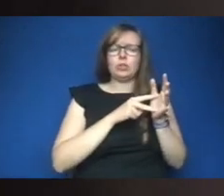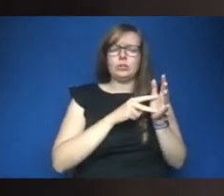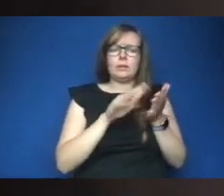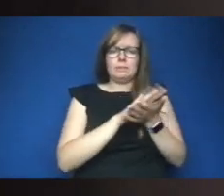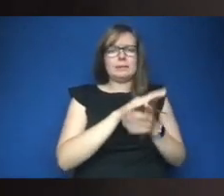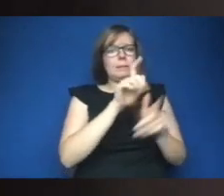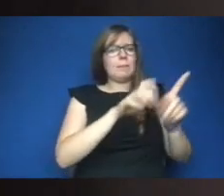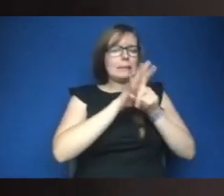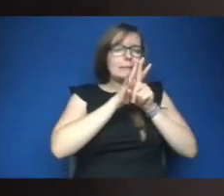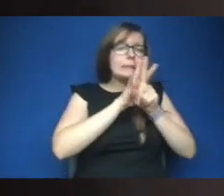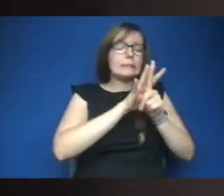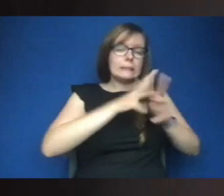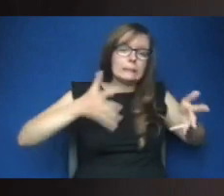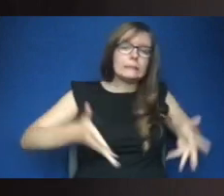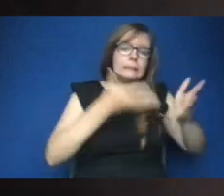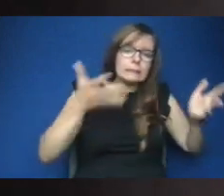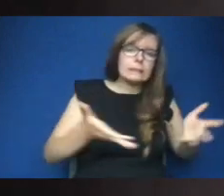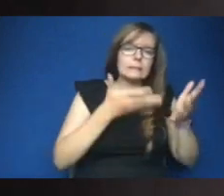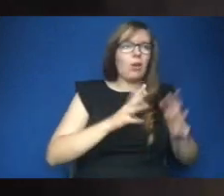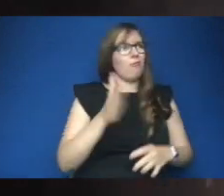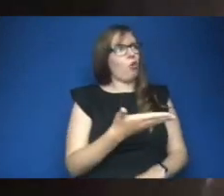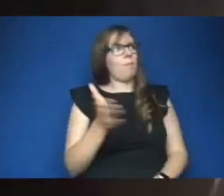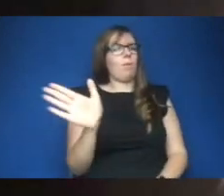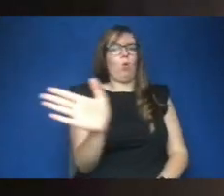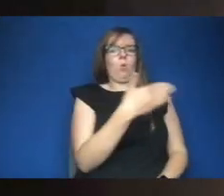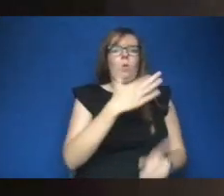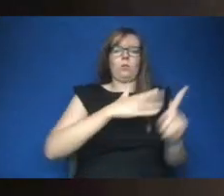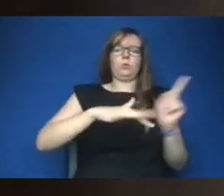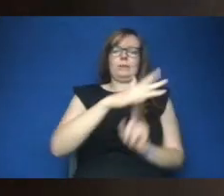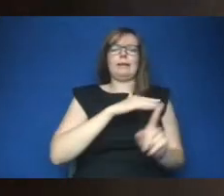pushing for this from all levels of society um